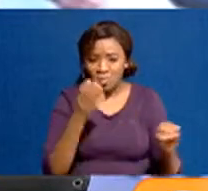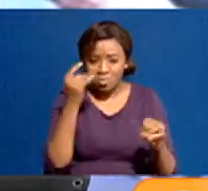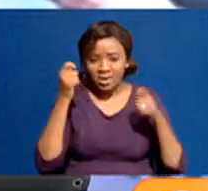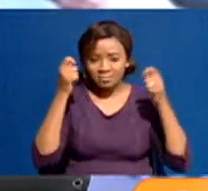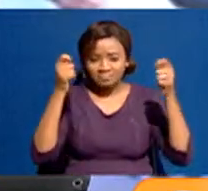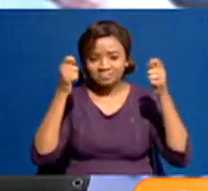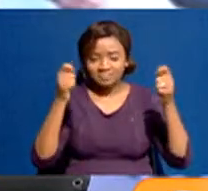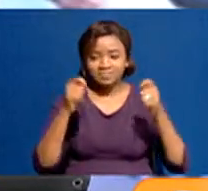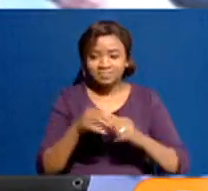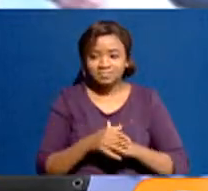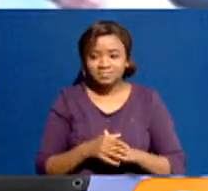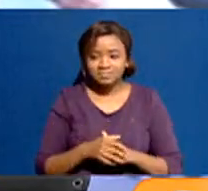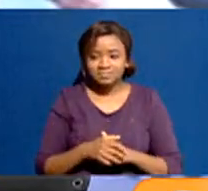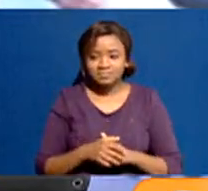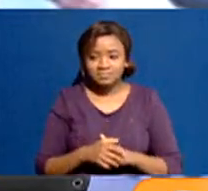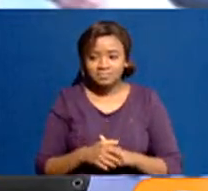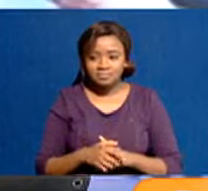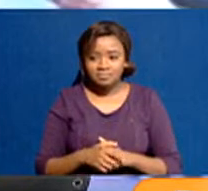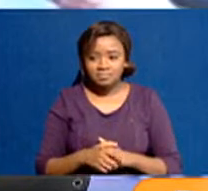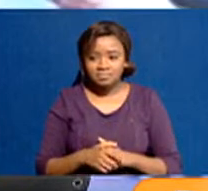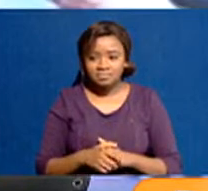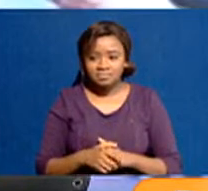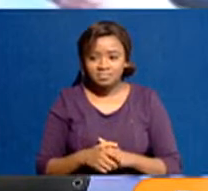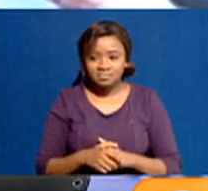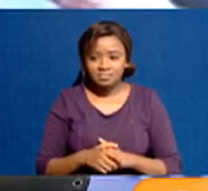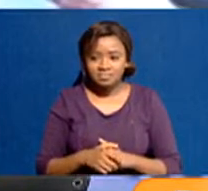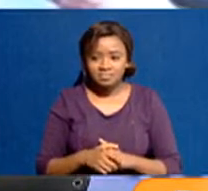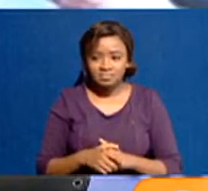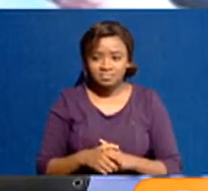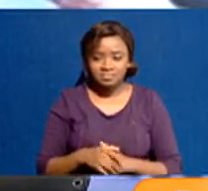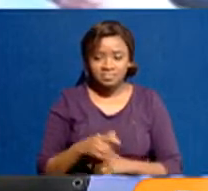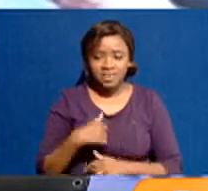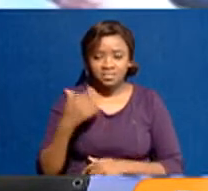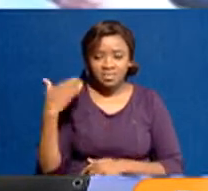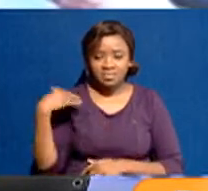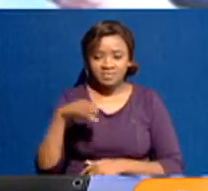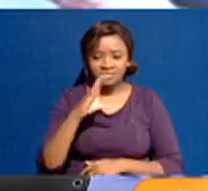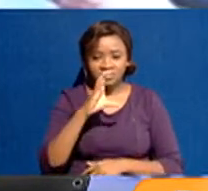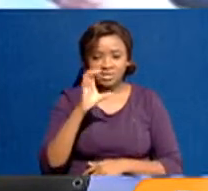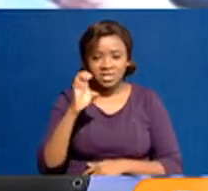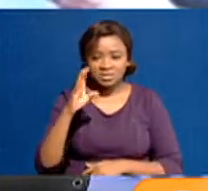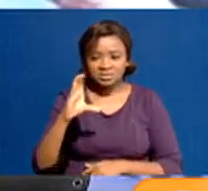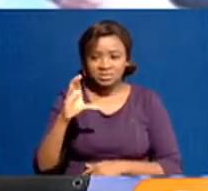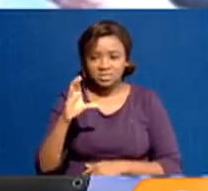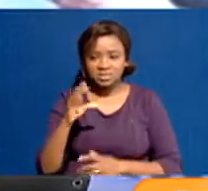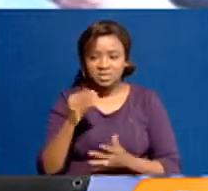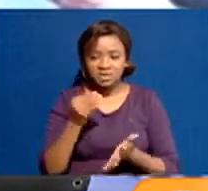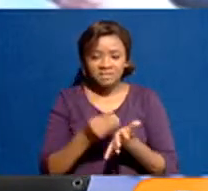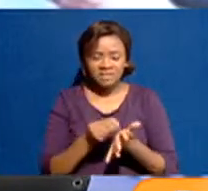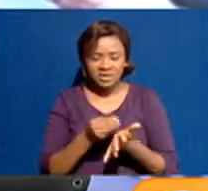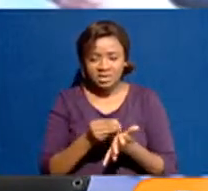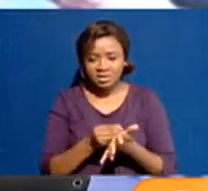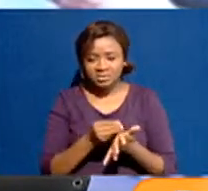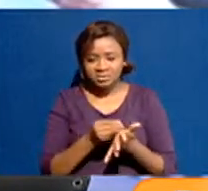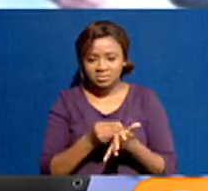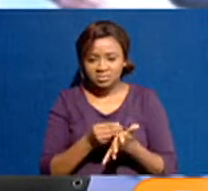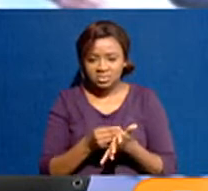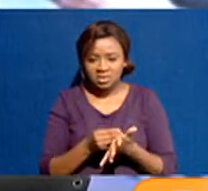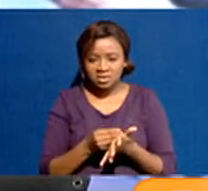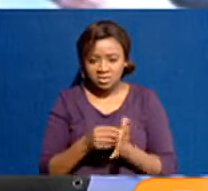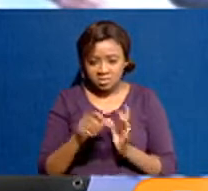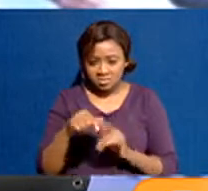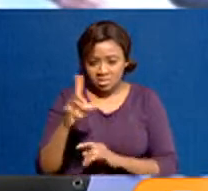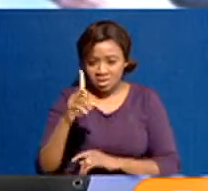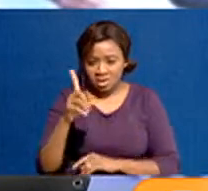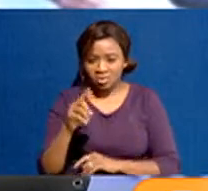CC for National Nairobi, okay? And you had Governor Secretary complaining about it. March is the highest time you collect the most revenue because of land rates. We collect, you're